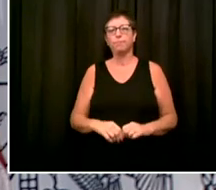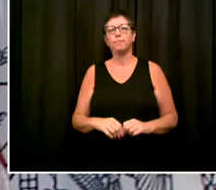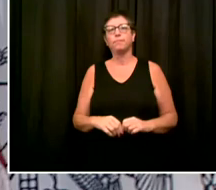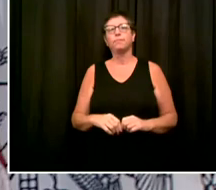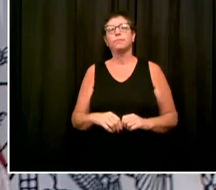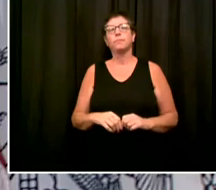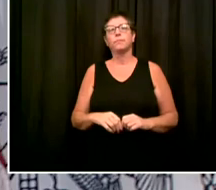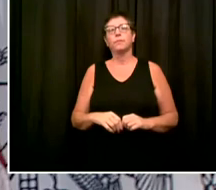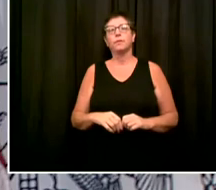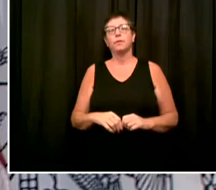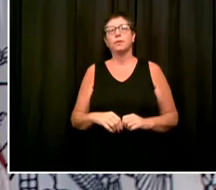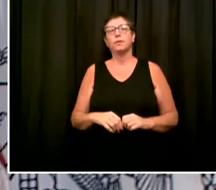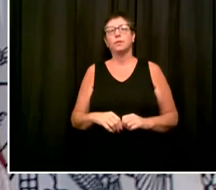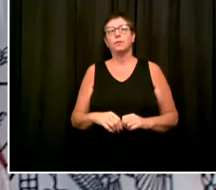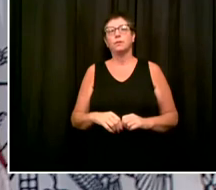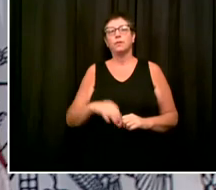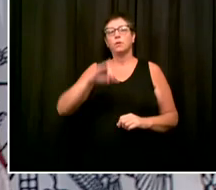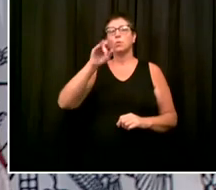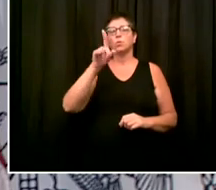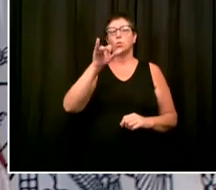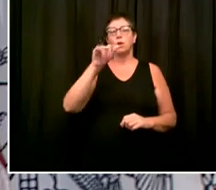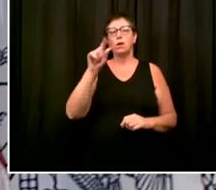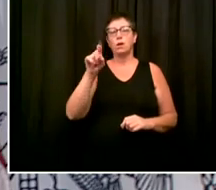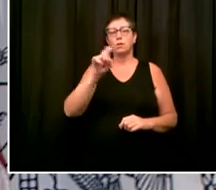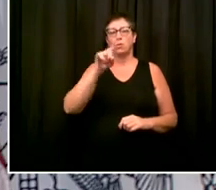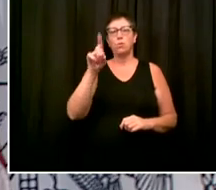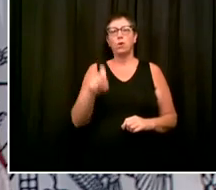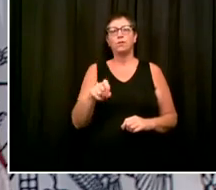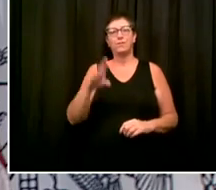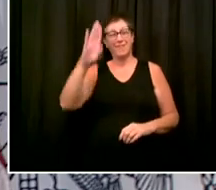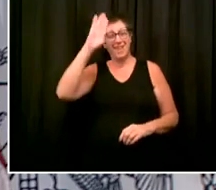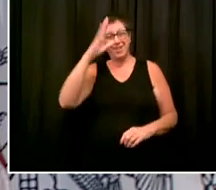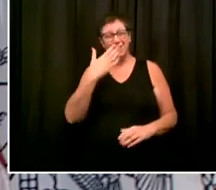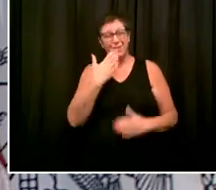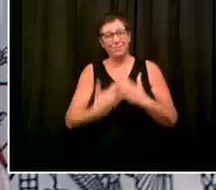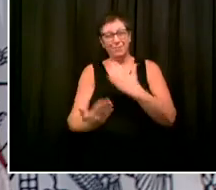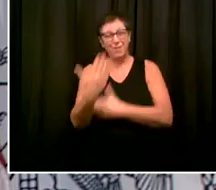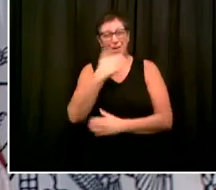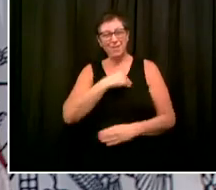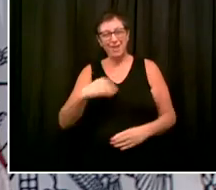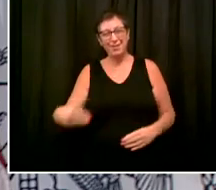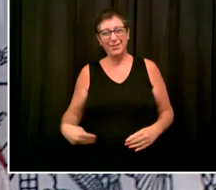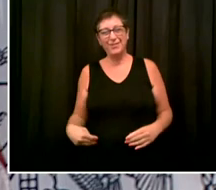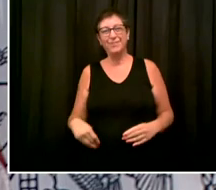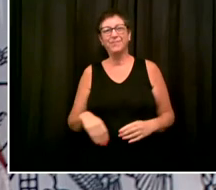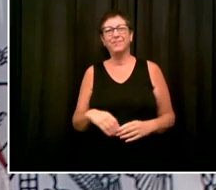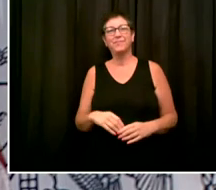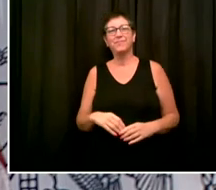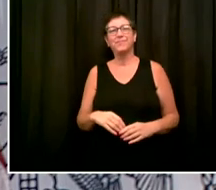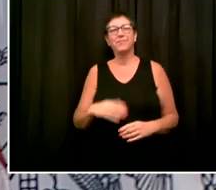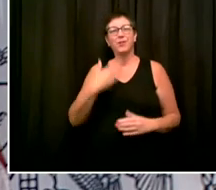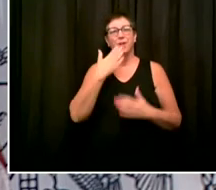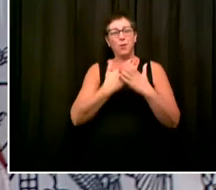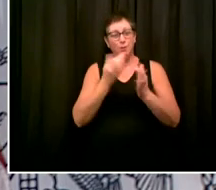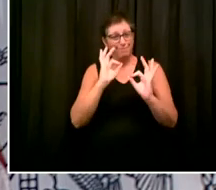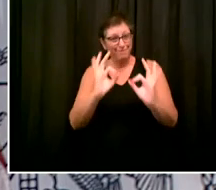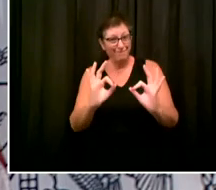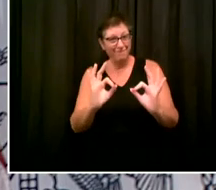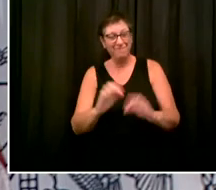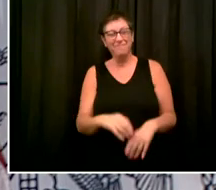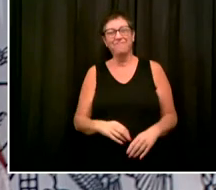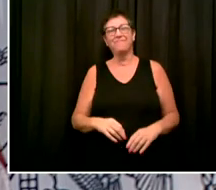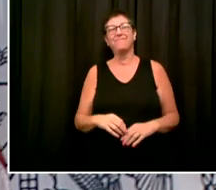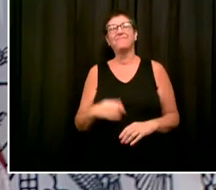Oh, hi. Good morning, Mr. Mayor and all on the call. How are you? Good, Juliet. How are you doing? I'm okay.